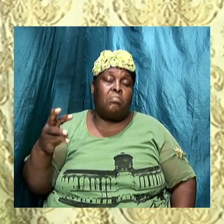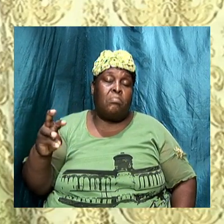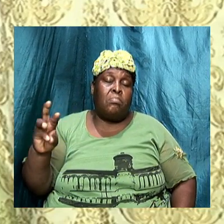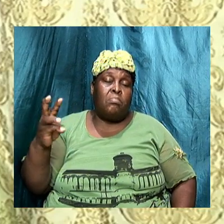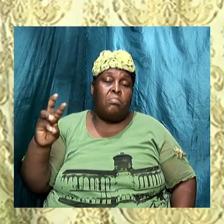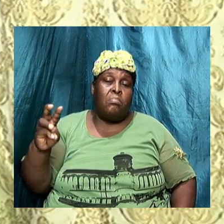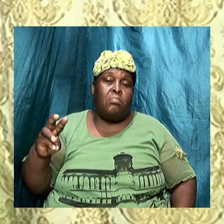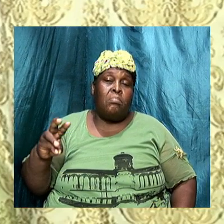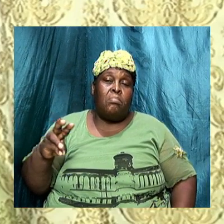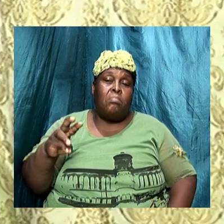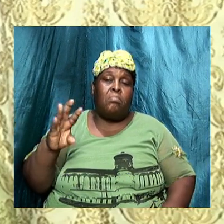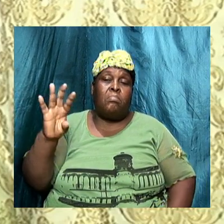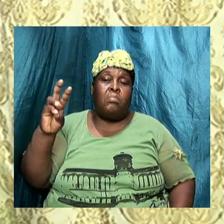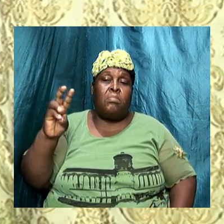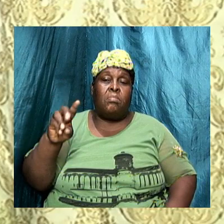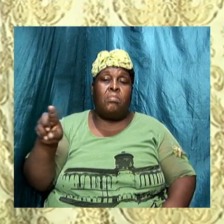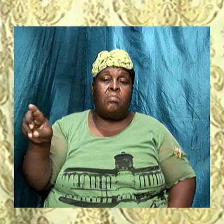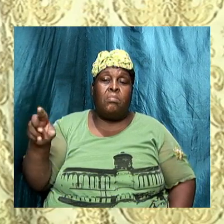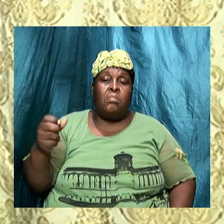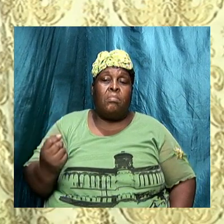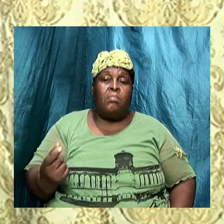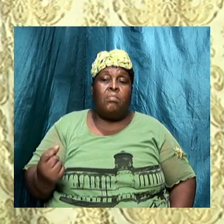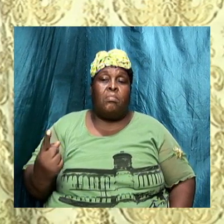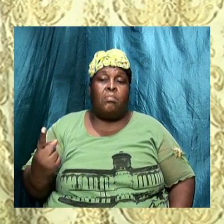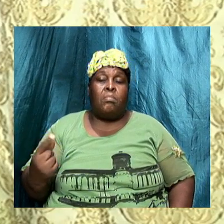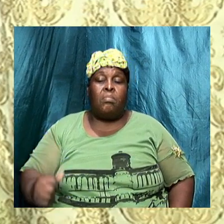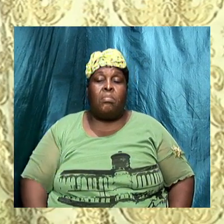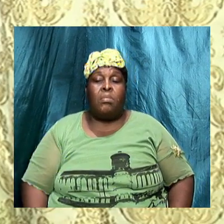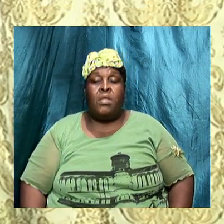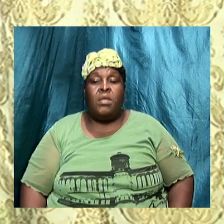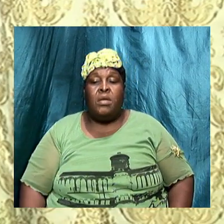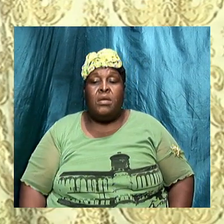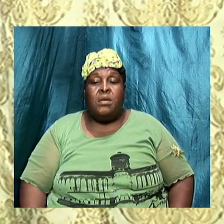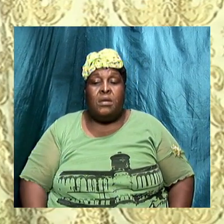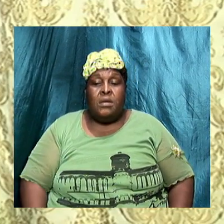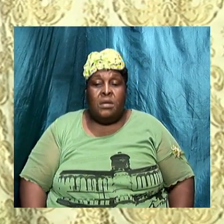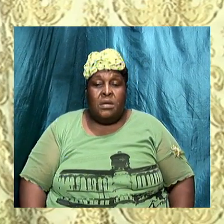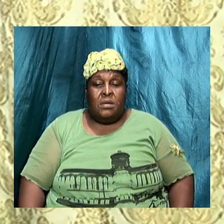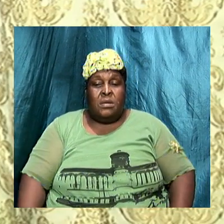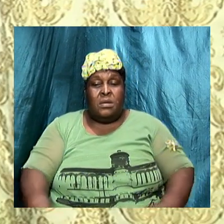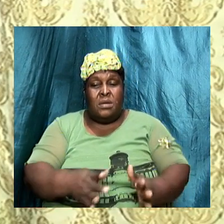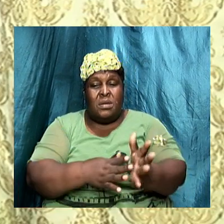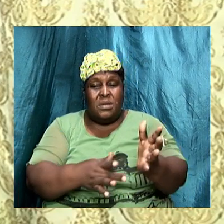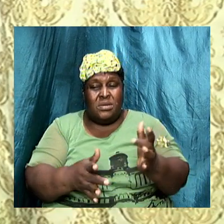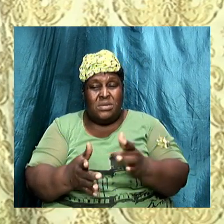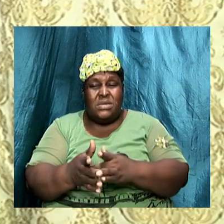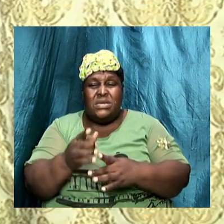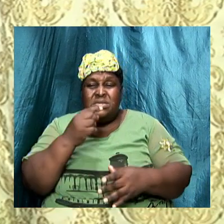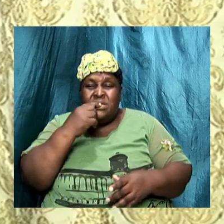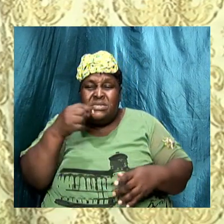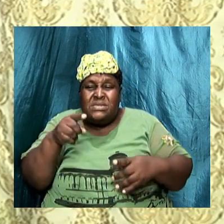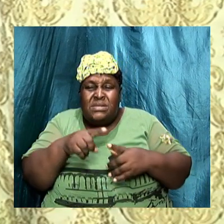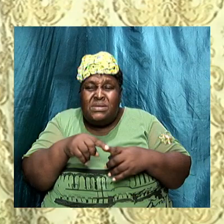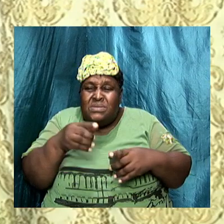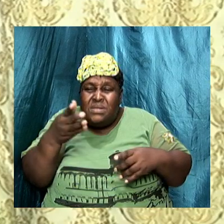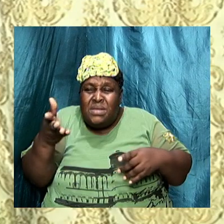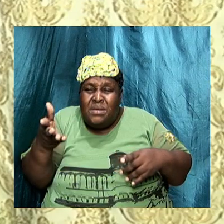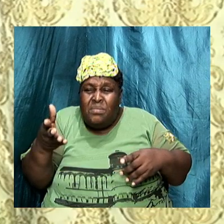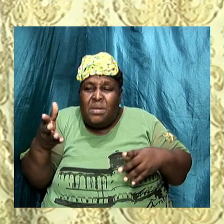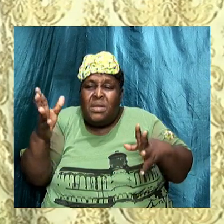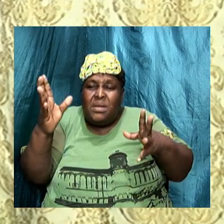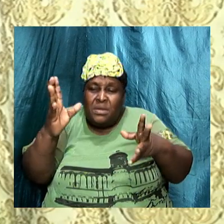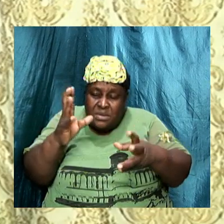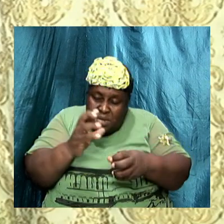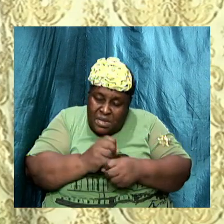6 to 11 so as we look at this passage when the disciples heard Jesus comment about the